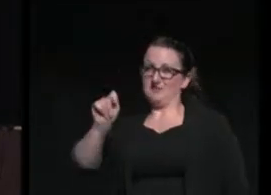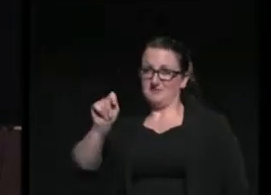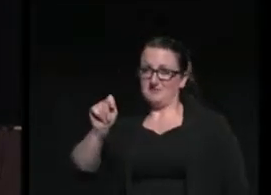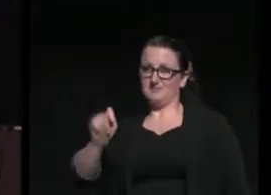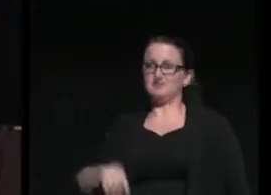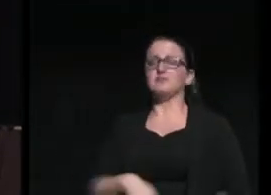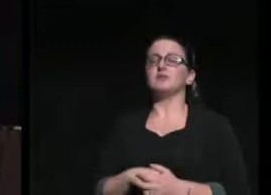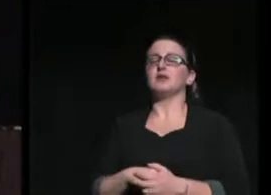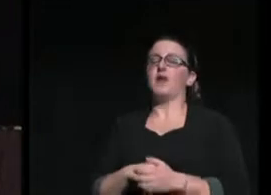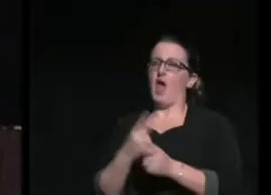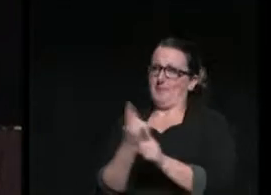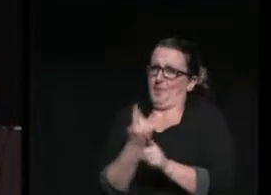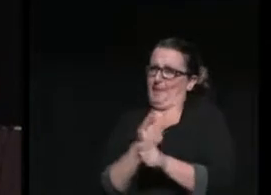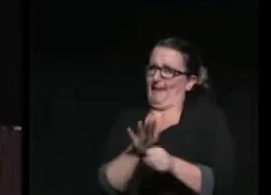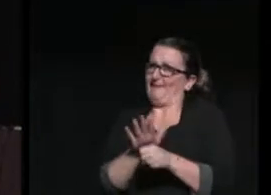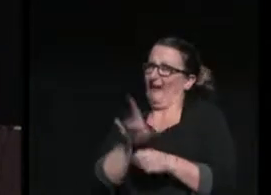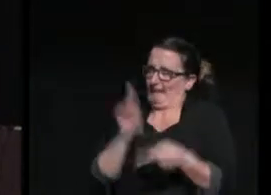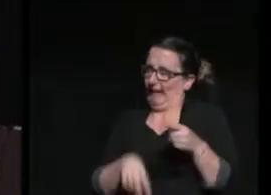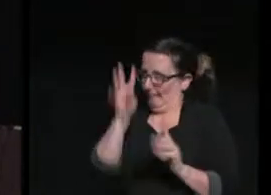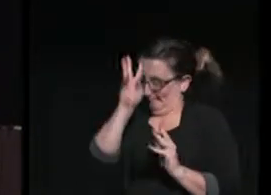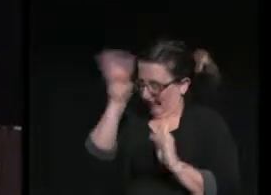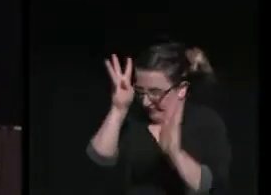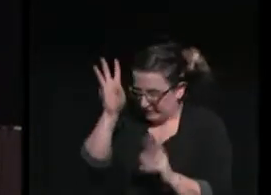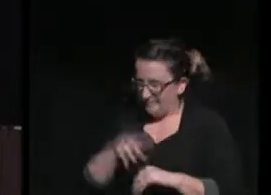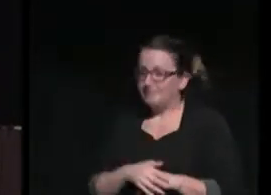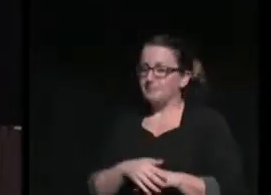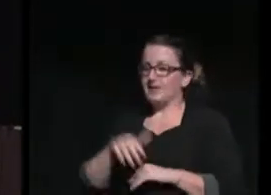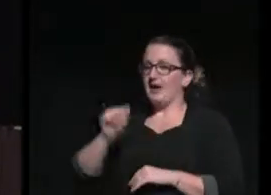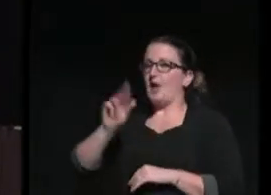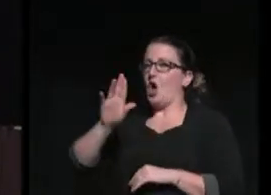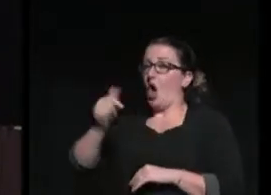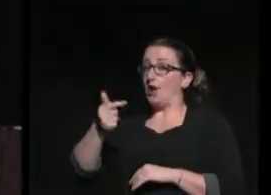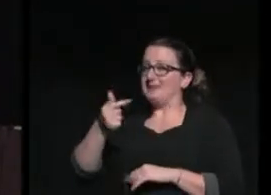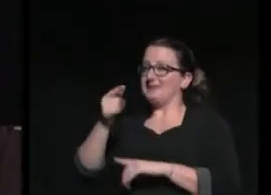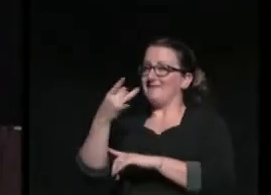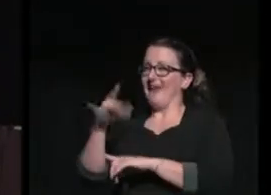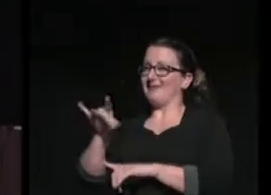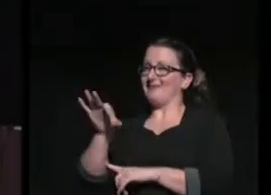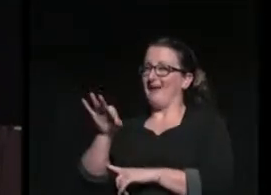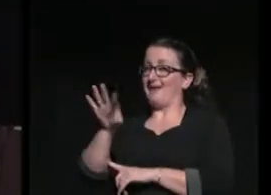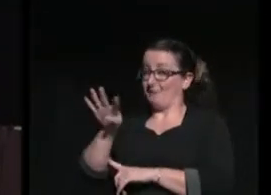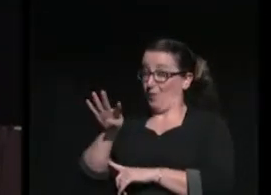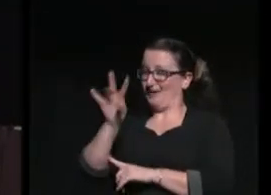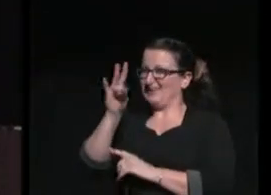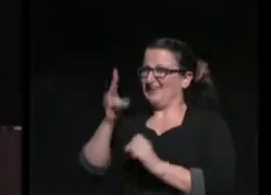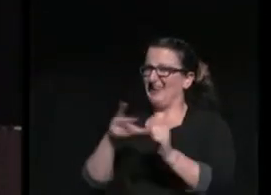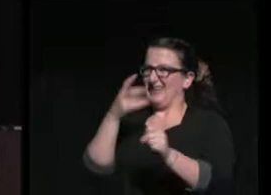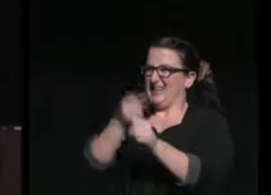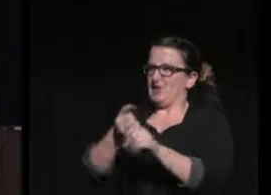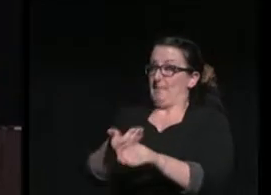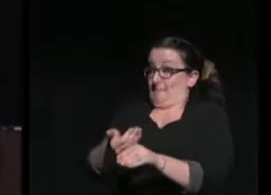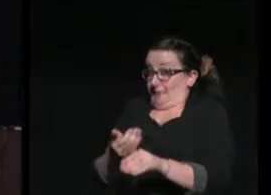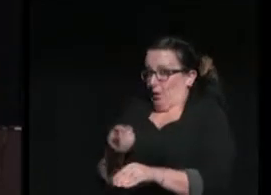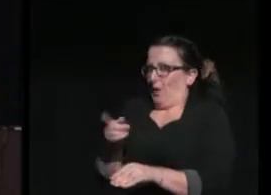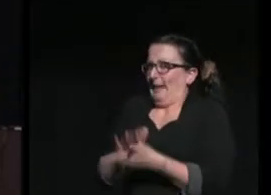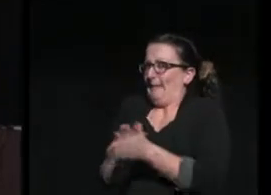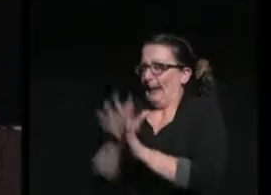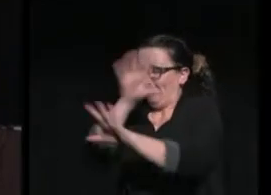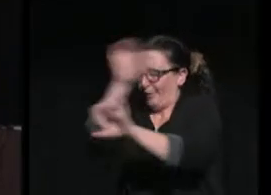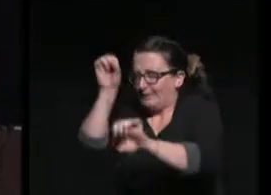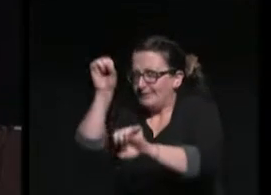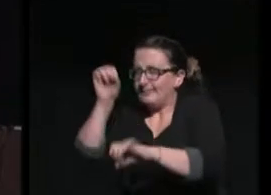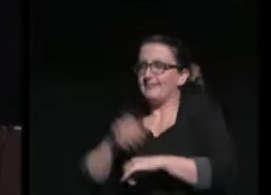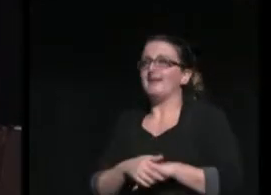Appropriately enough, he can't make this up, in August of 1894, seven years before he became president, the